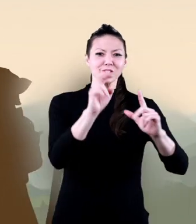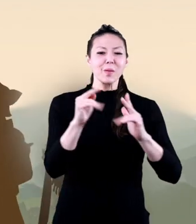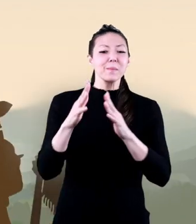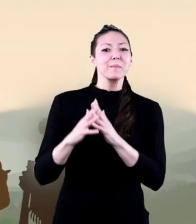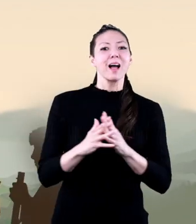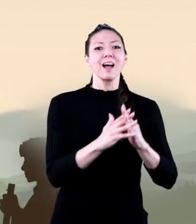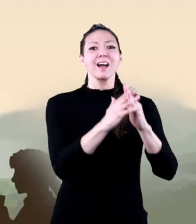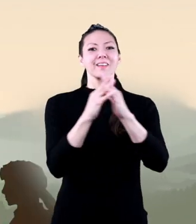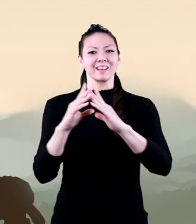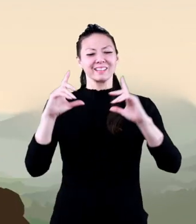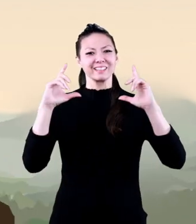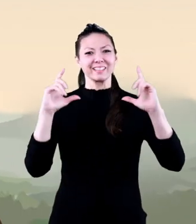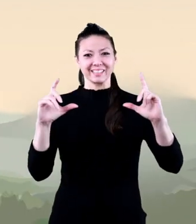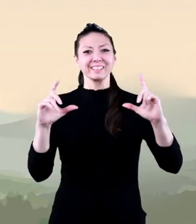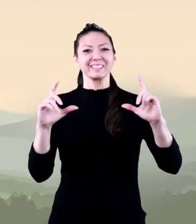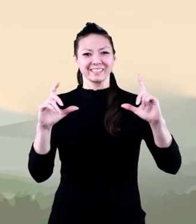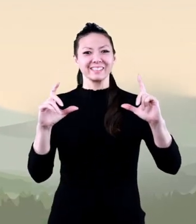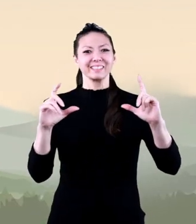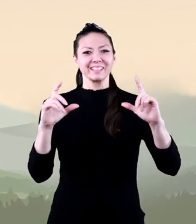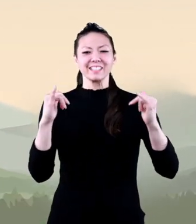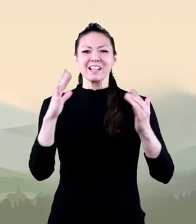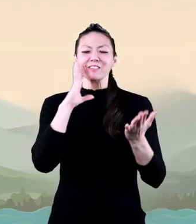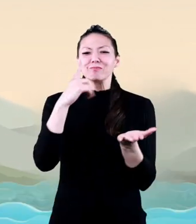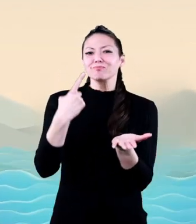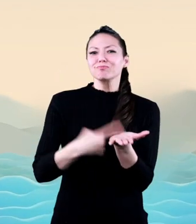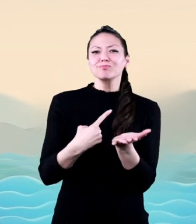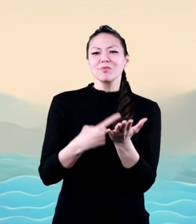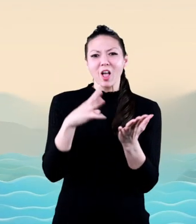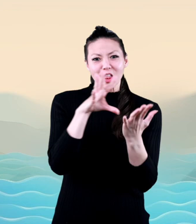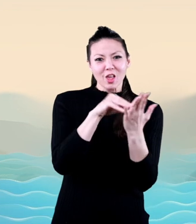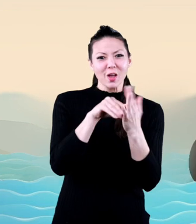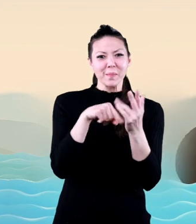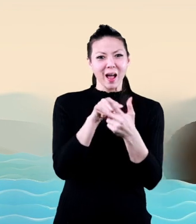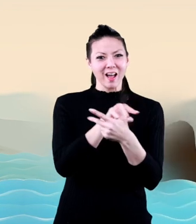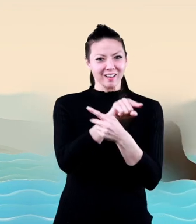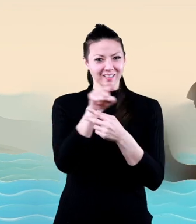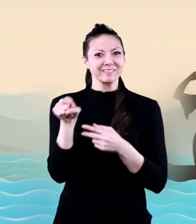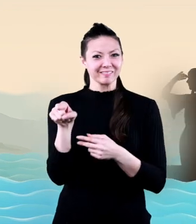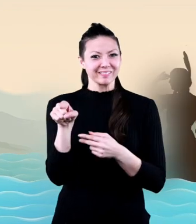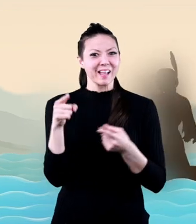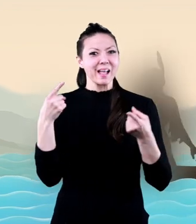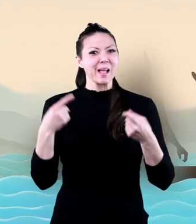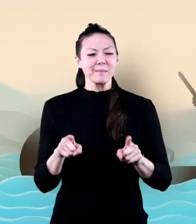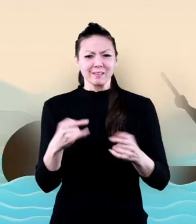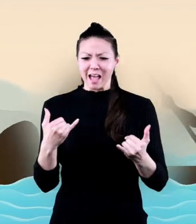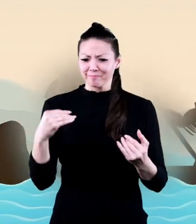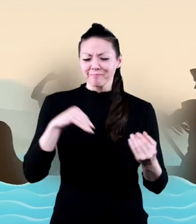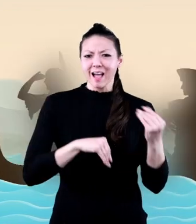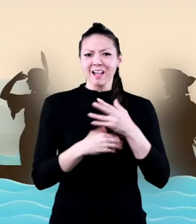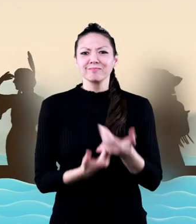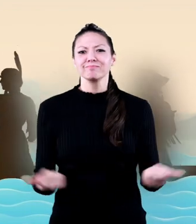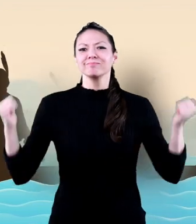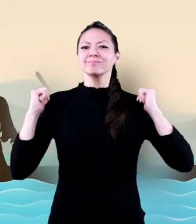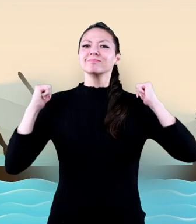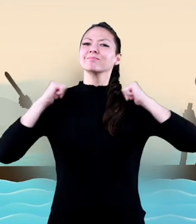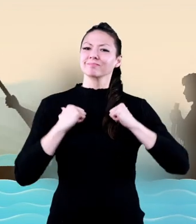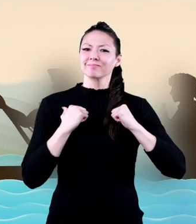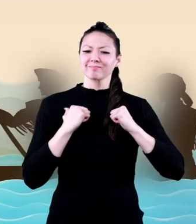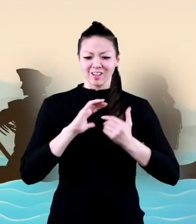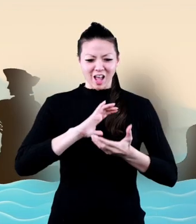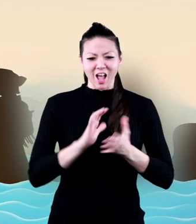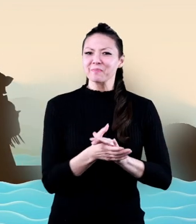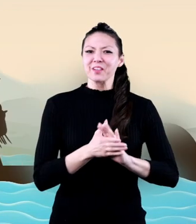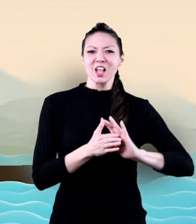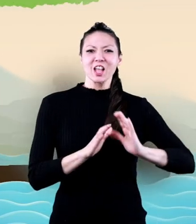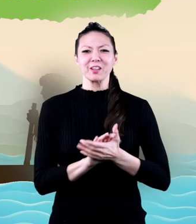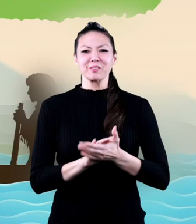large part of the North American continent. Today, we are going to learn all about it. So, pack